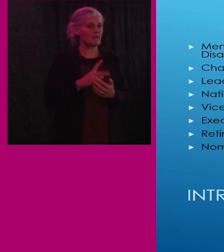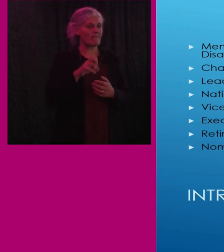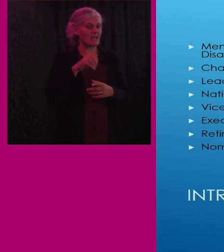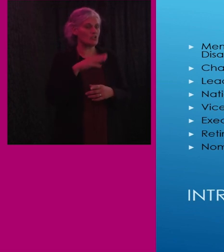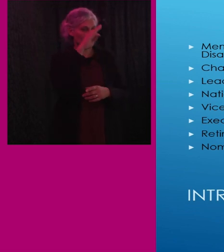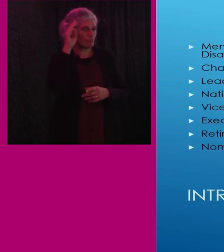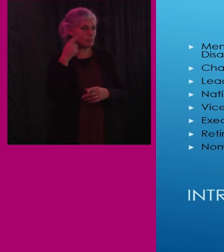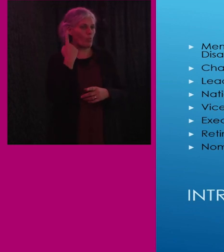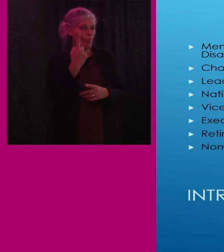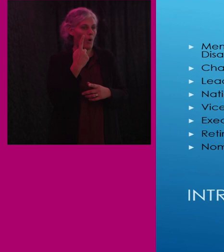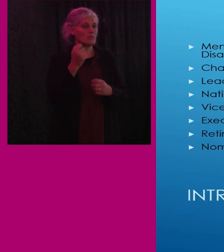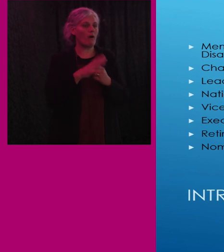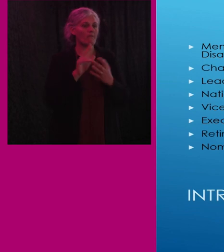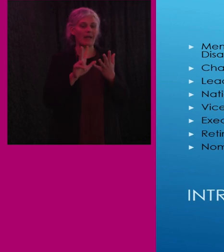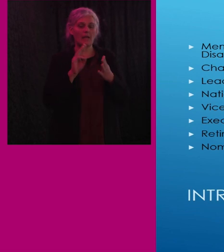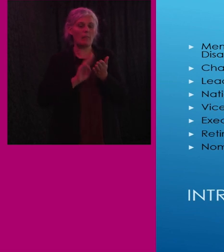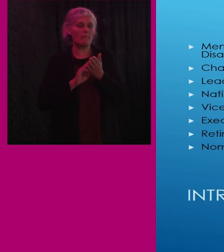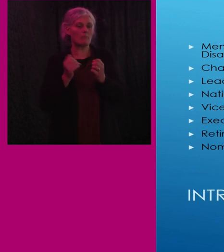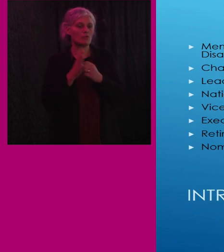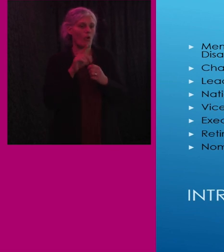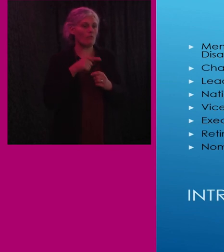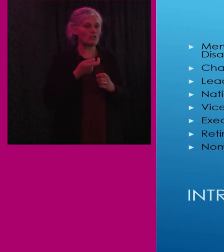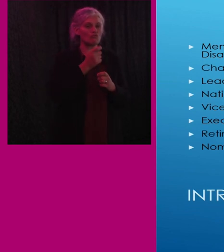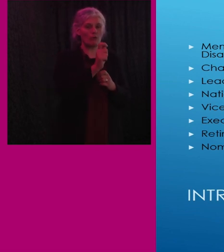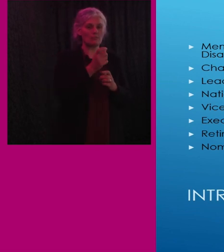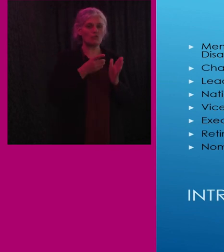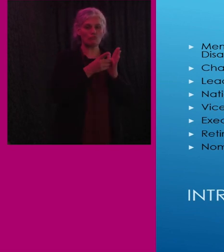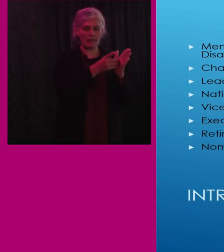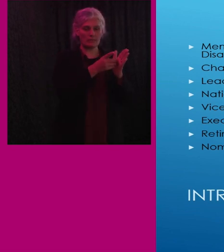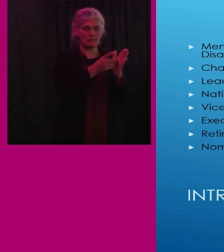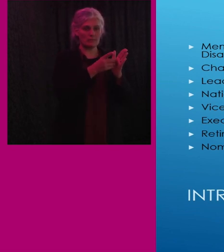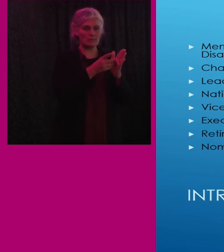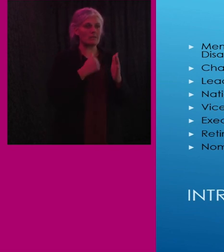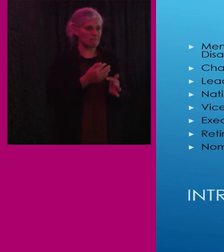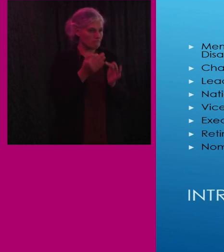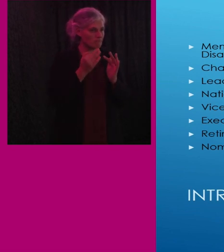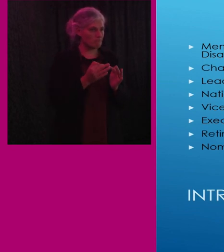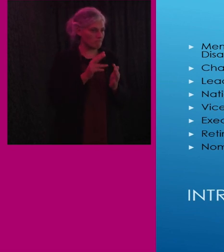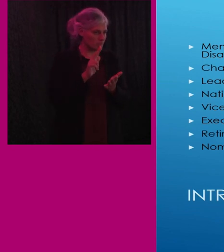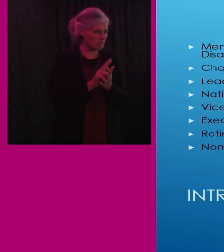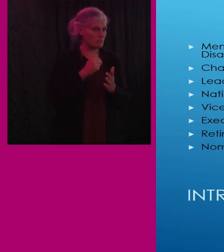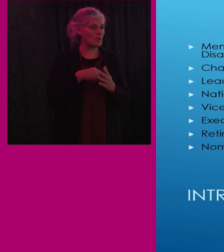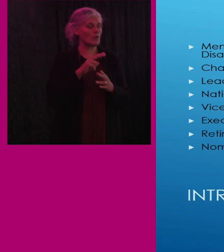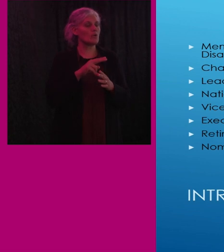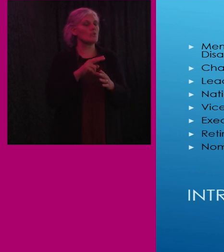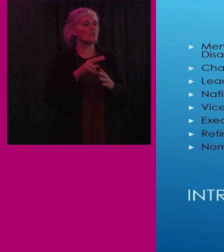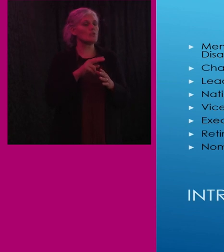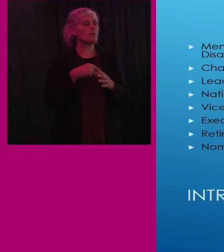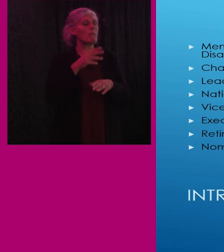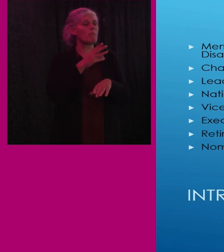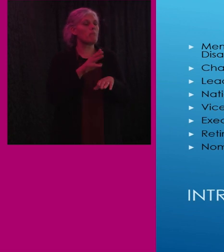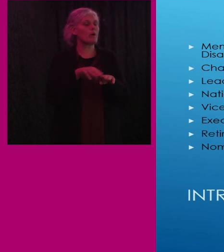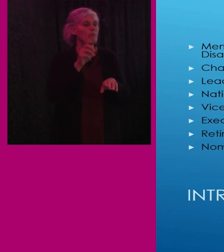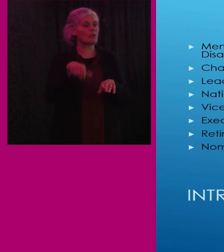me to be one of eight members of Amtrak's board of directors. If confirmed I'll be the first person with a disability